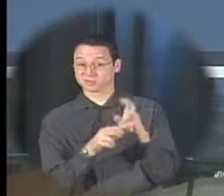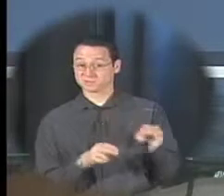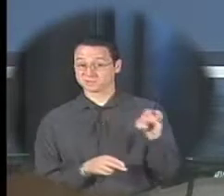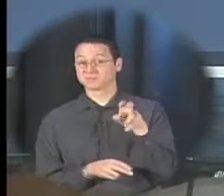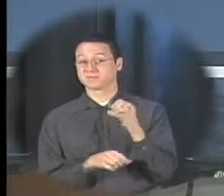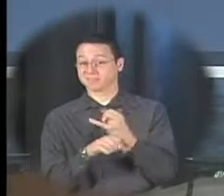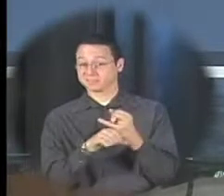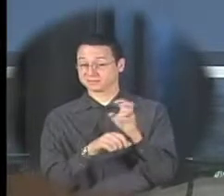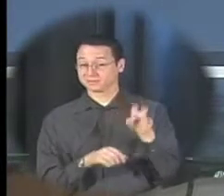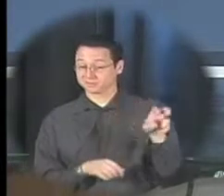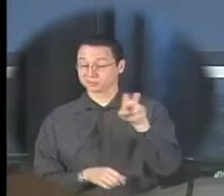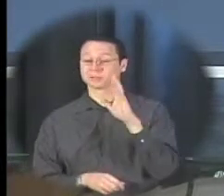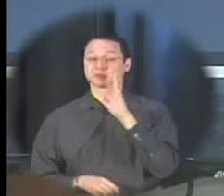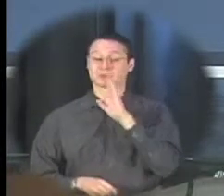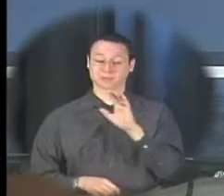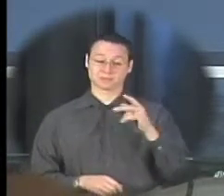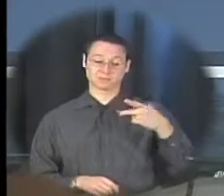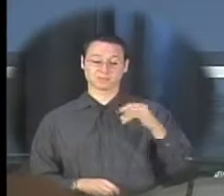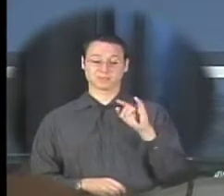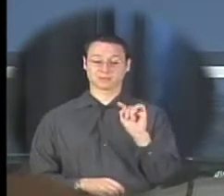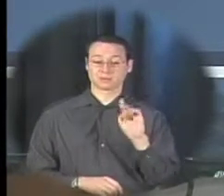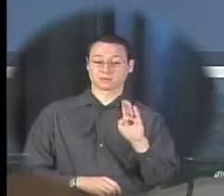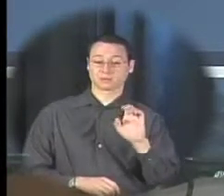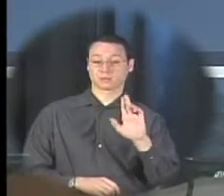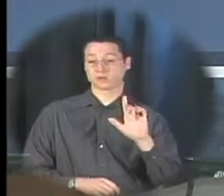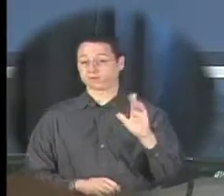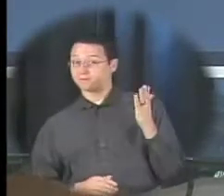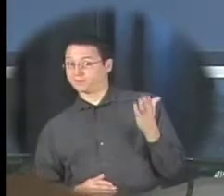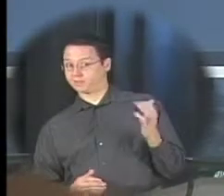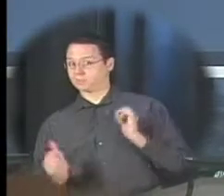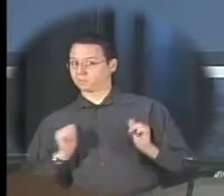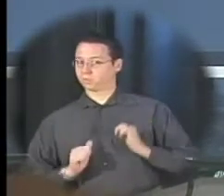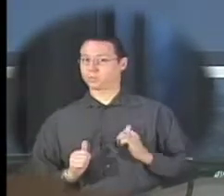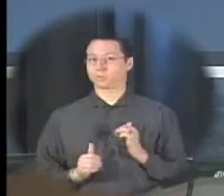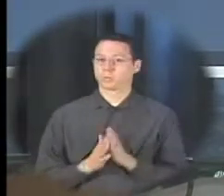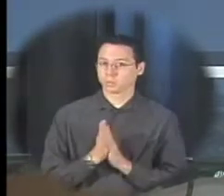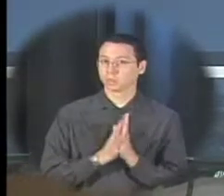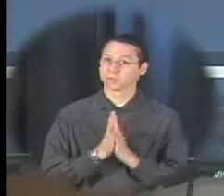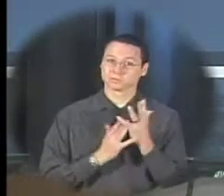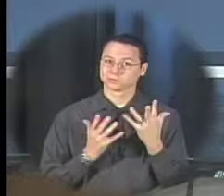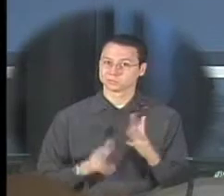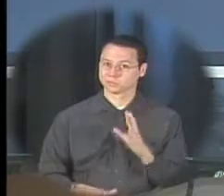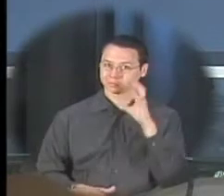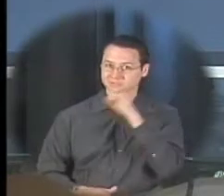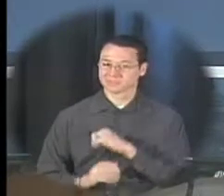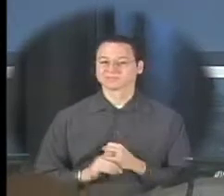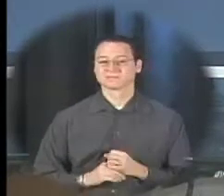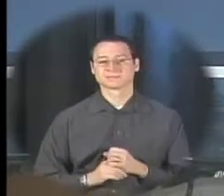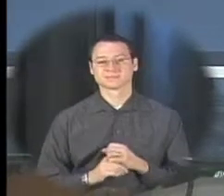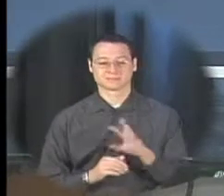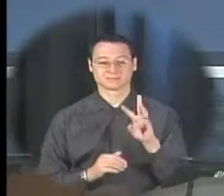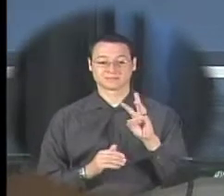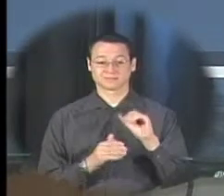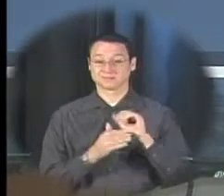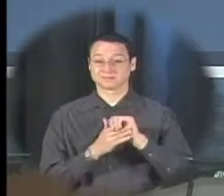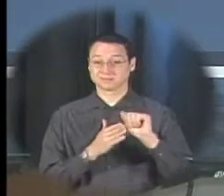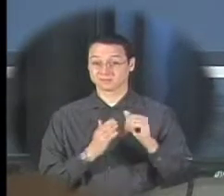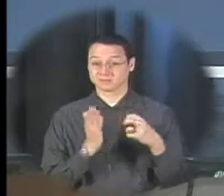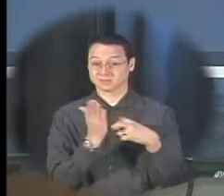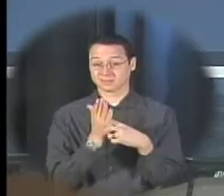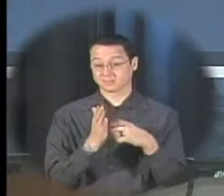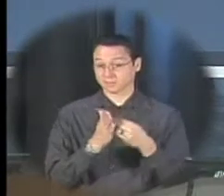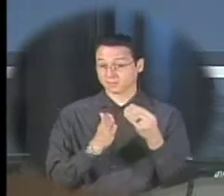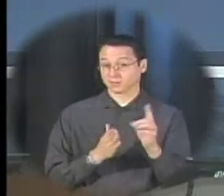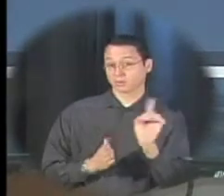universal and islands of adventure this is something you are not going to want to miss you can buy your $60 grad bash ticket in Miss Kittrell's room which is